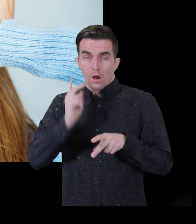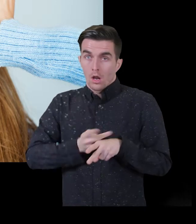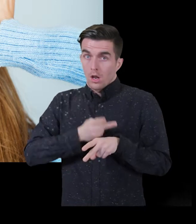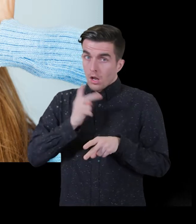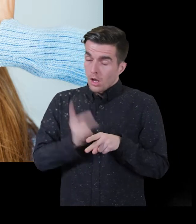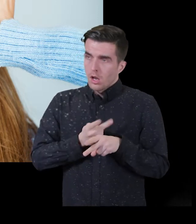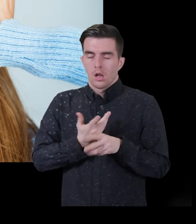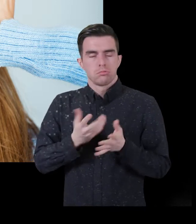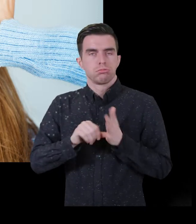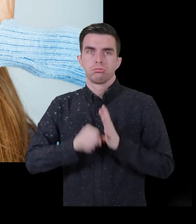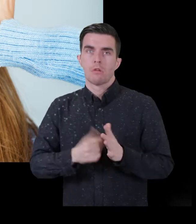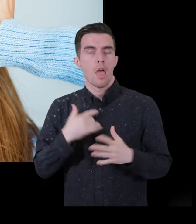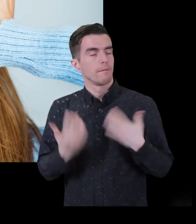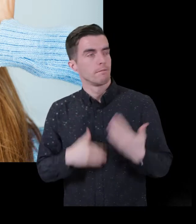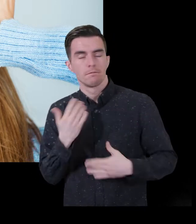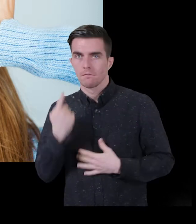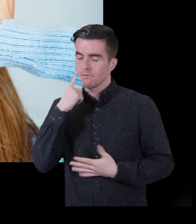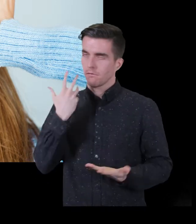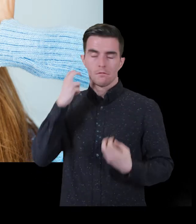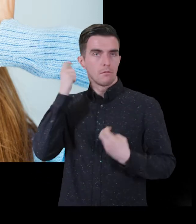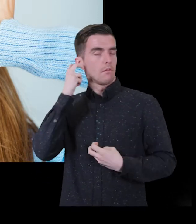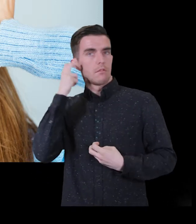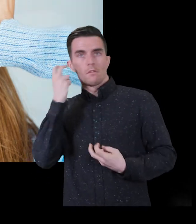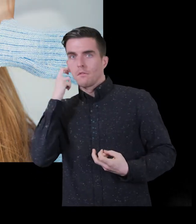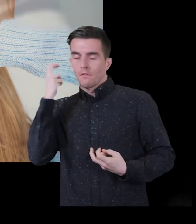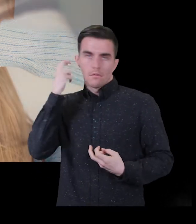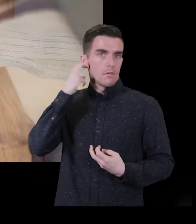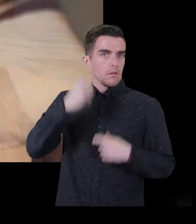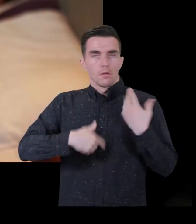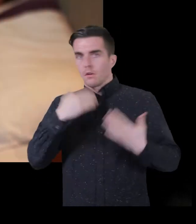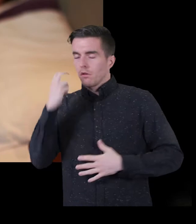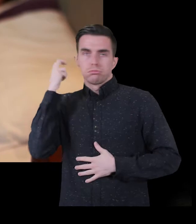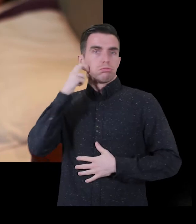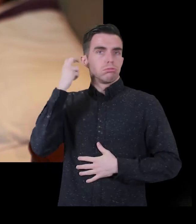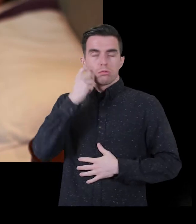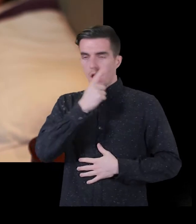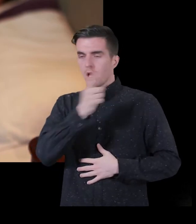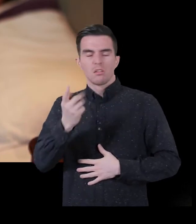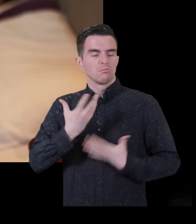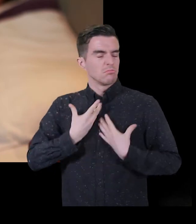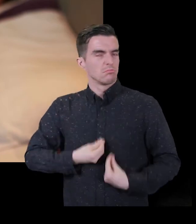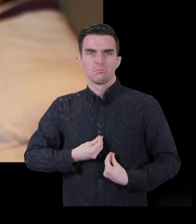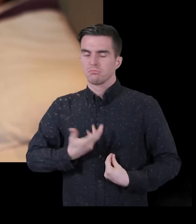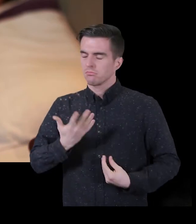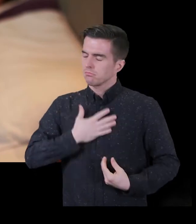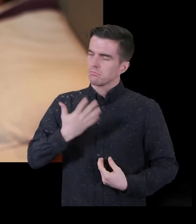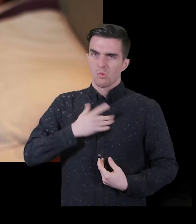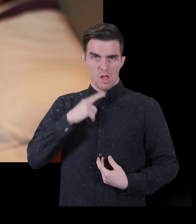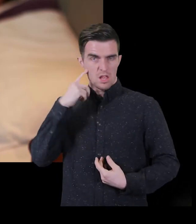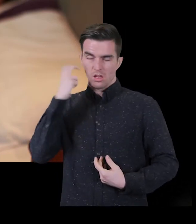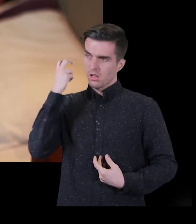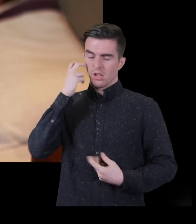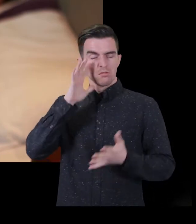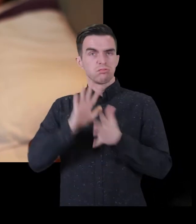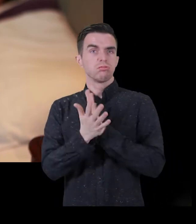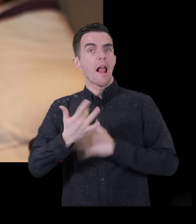continuous and have a major impact on their everyday life. In severe cases, this can be very distressing for